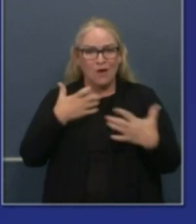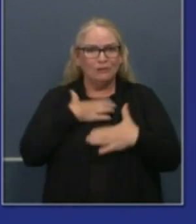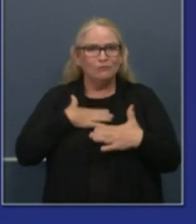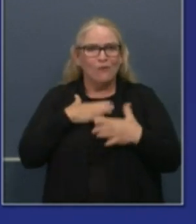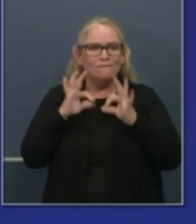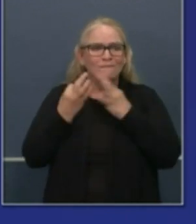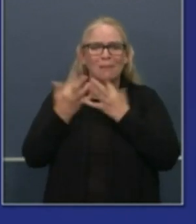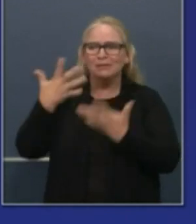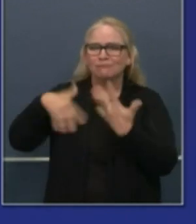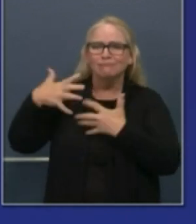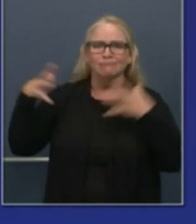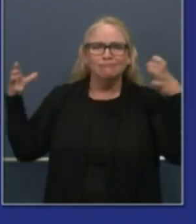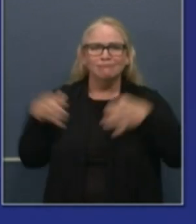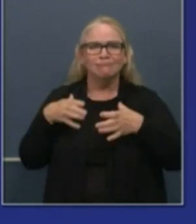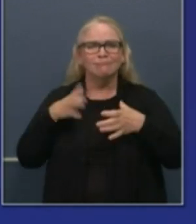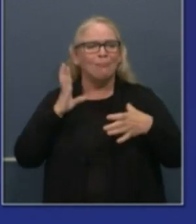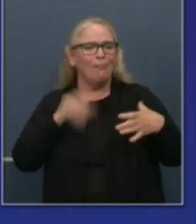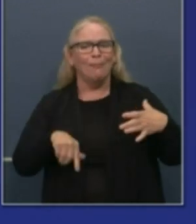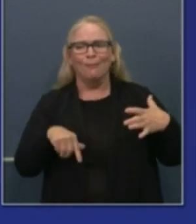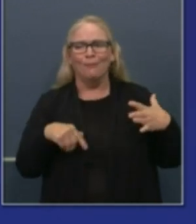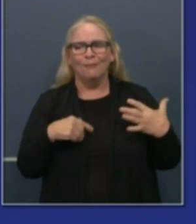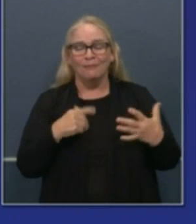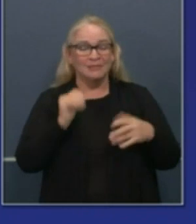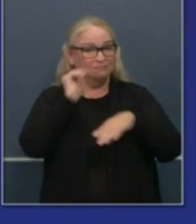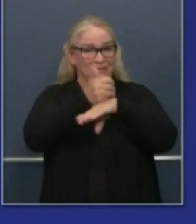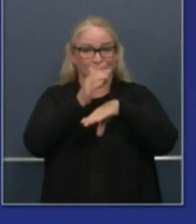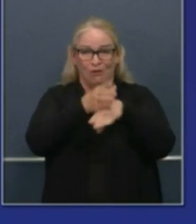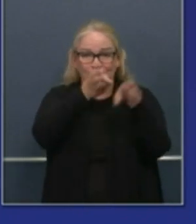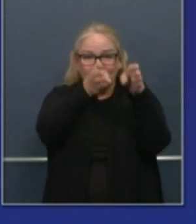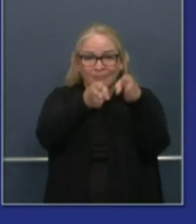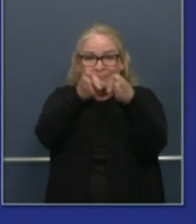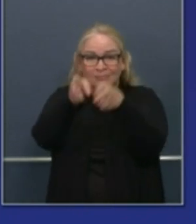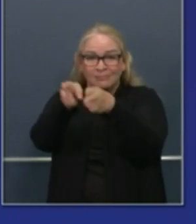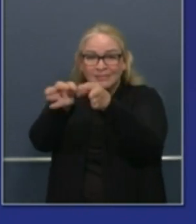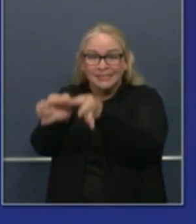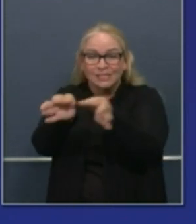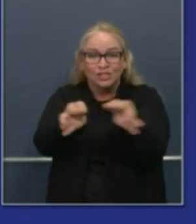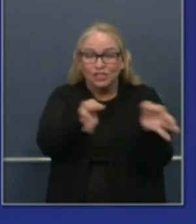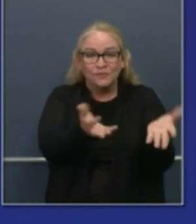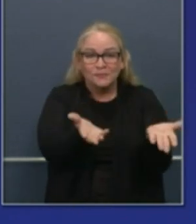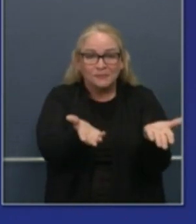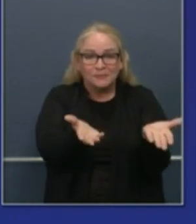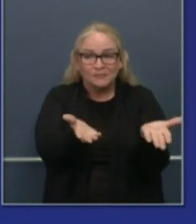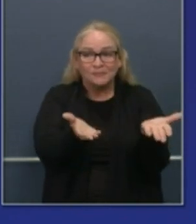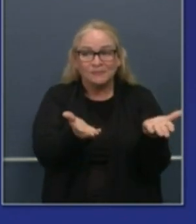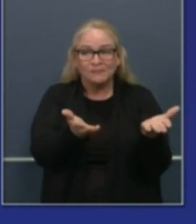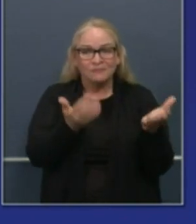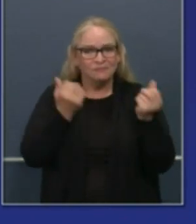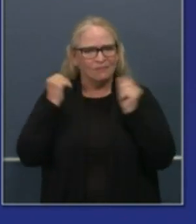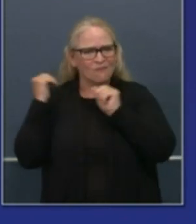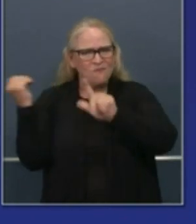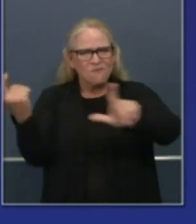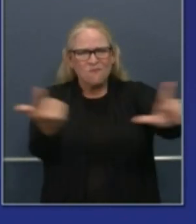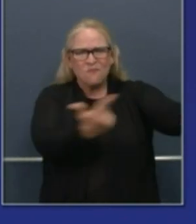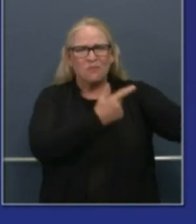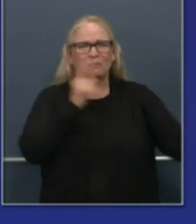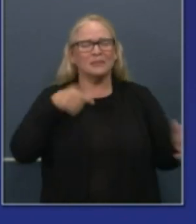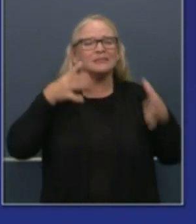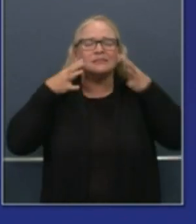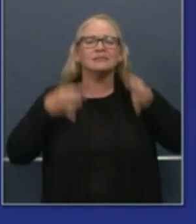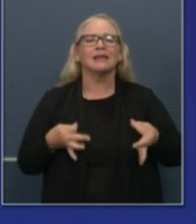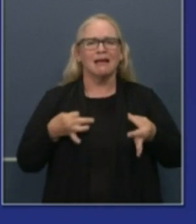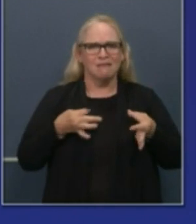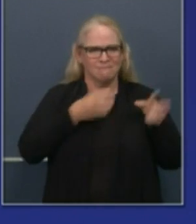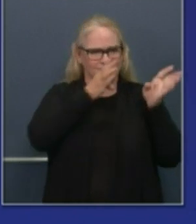course it's our decisions, personal and sum total of all of our decisions that will determine how quickly our business